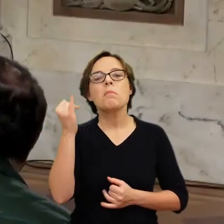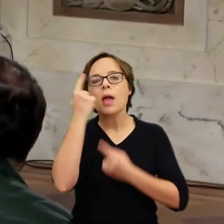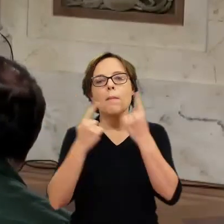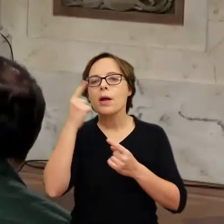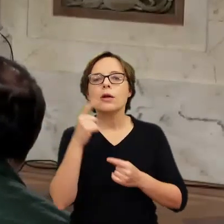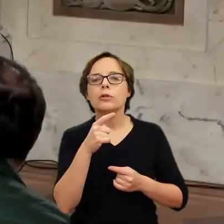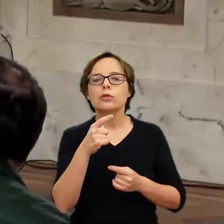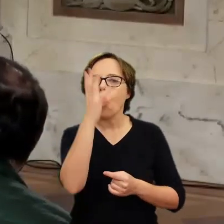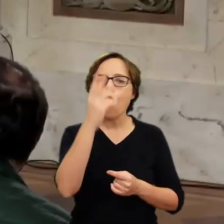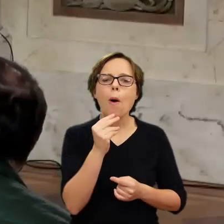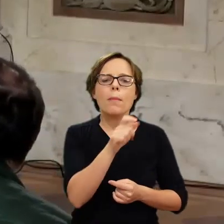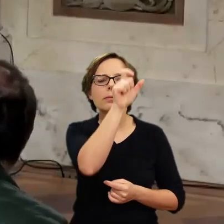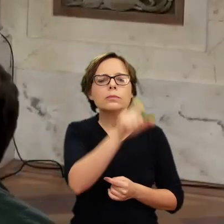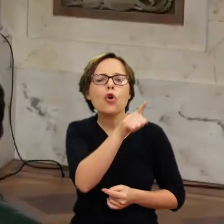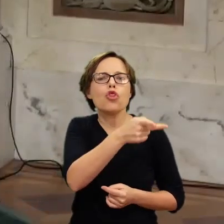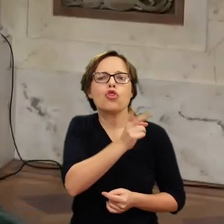No,